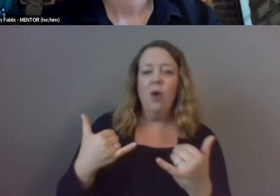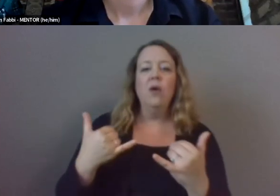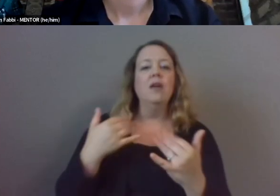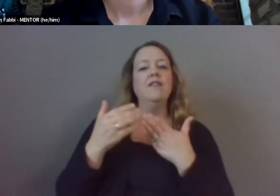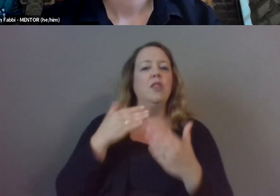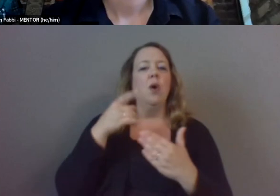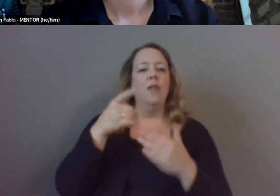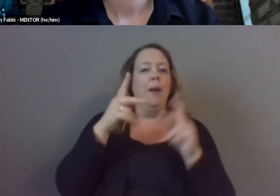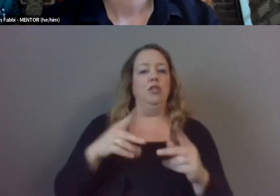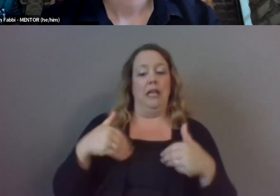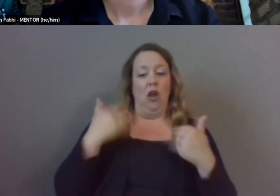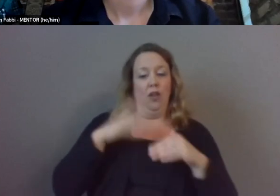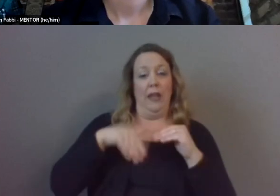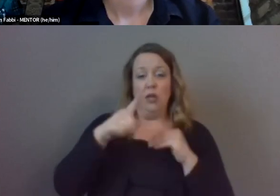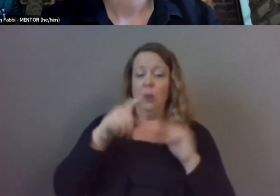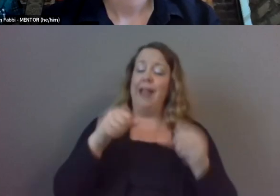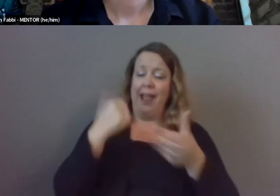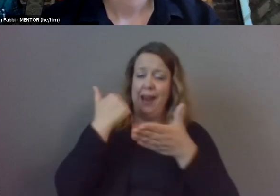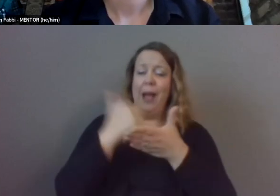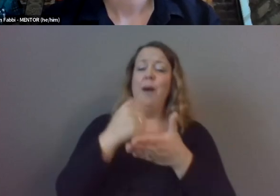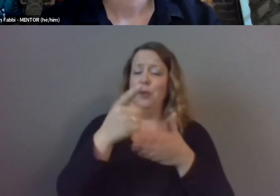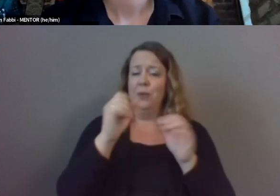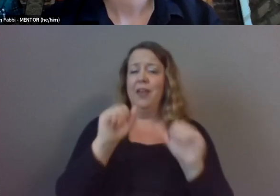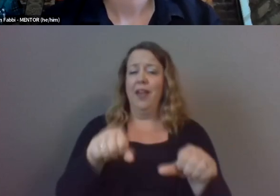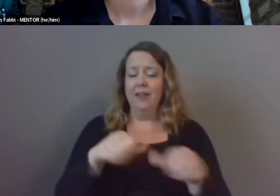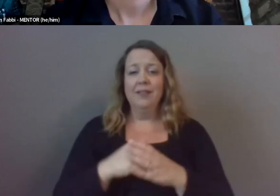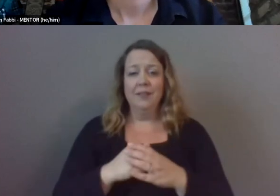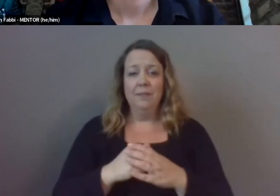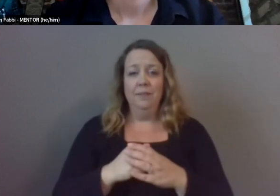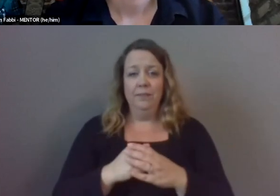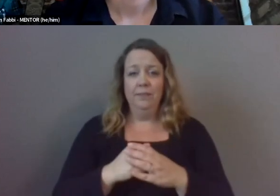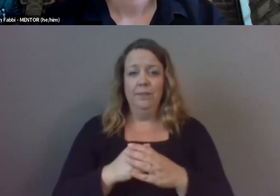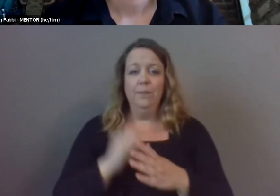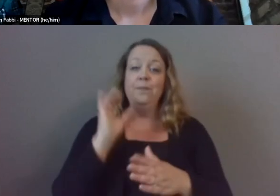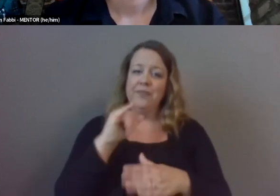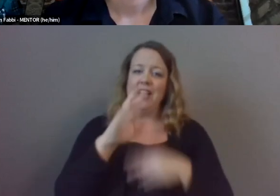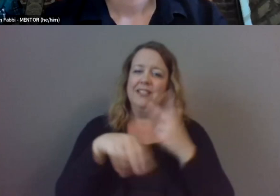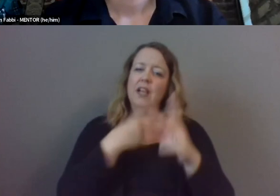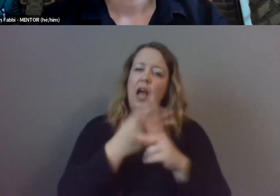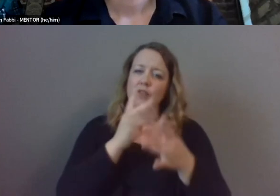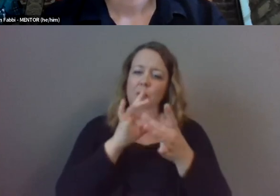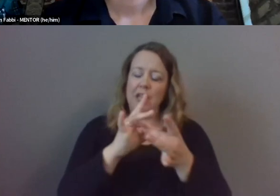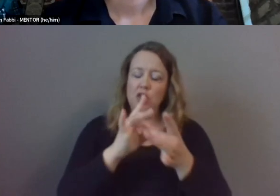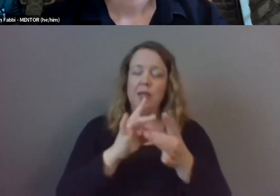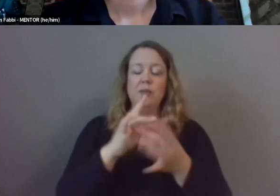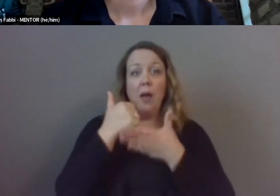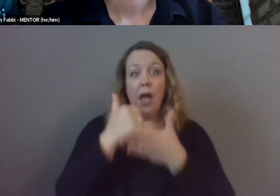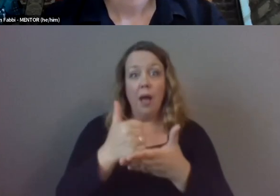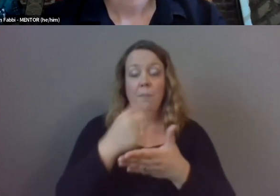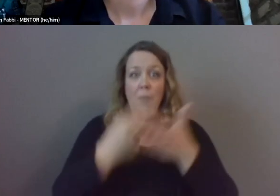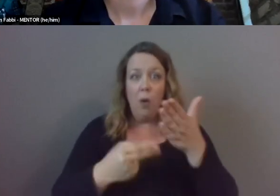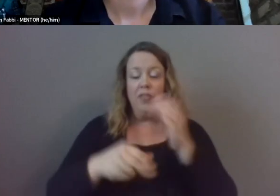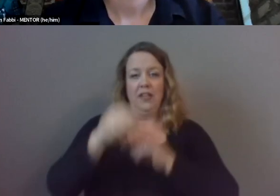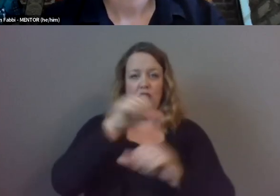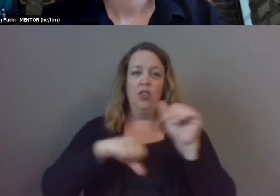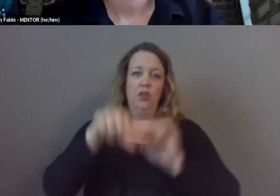be able to help you and that's the nature of the of the relationship just helping both uh each other out